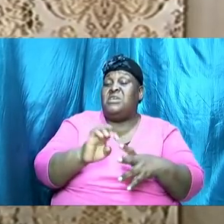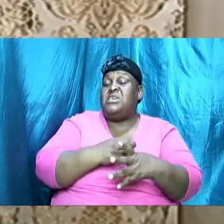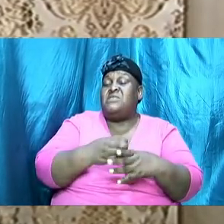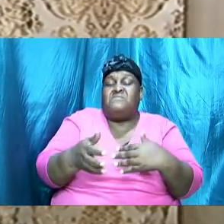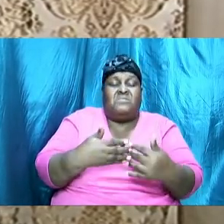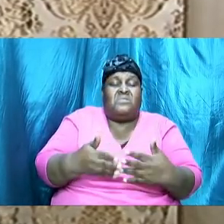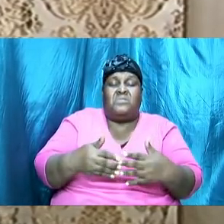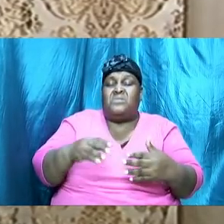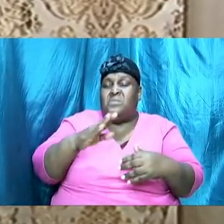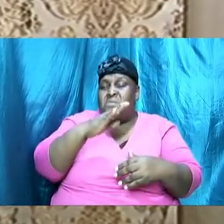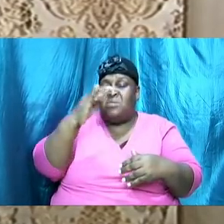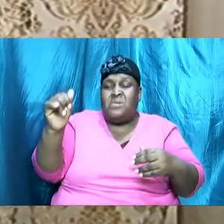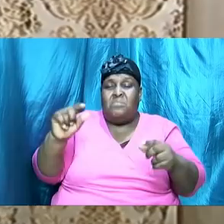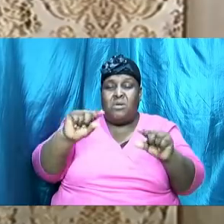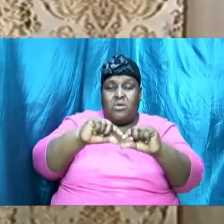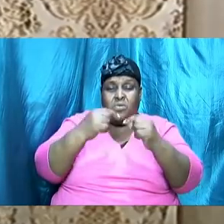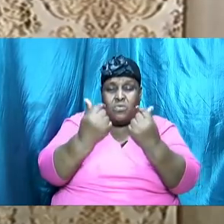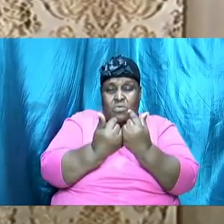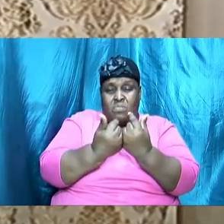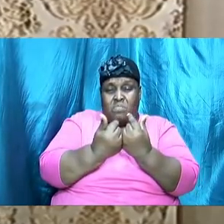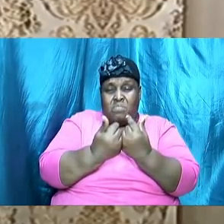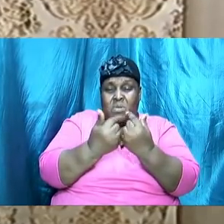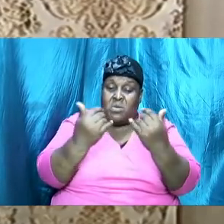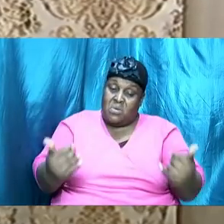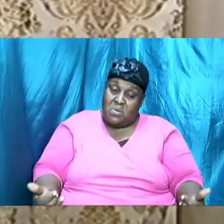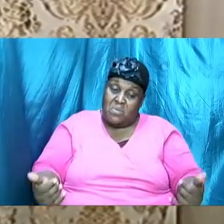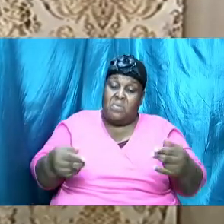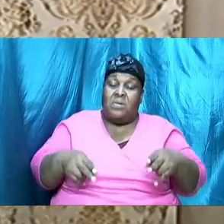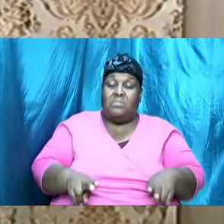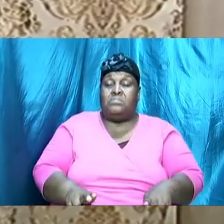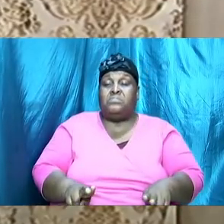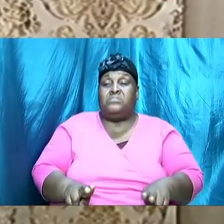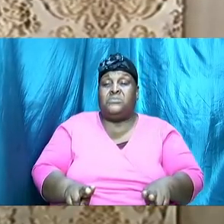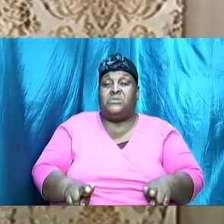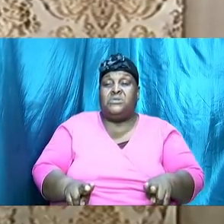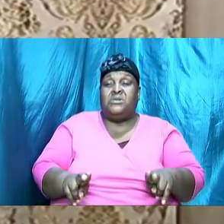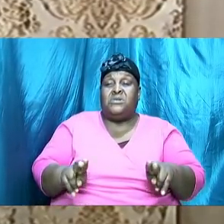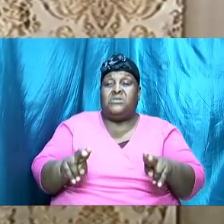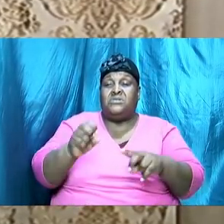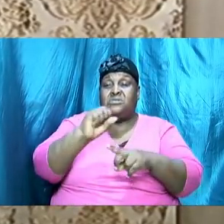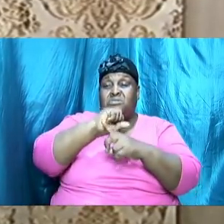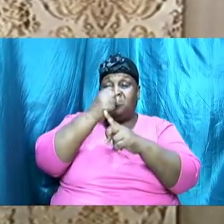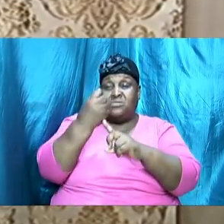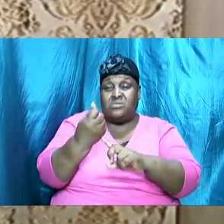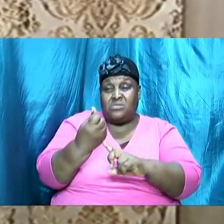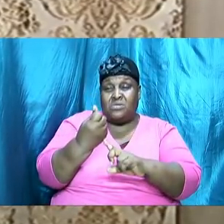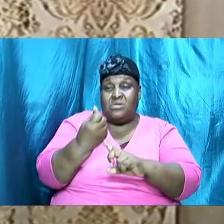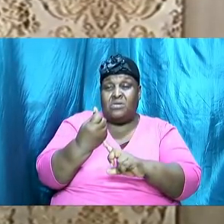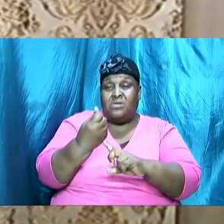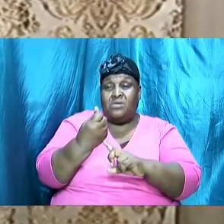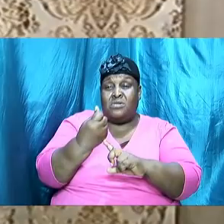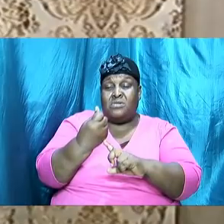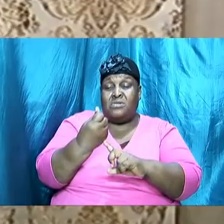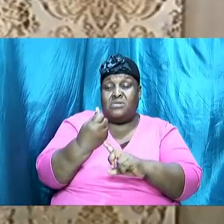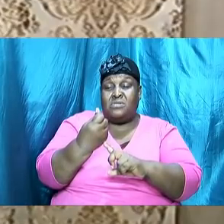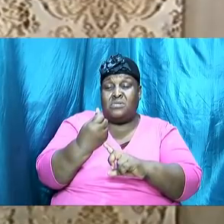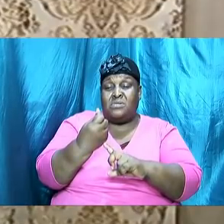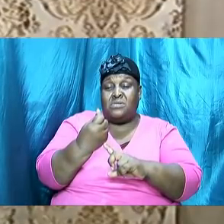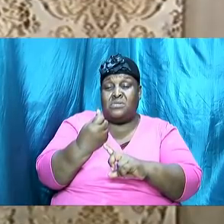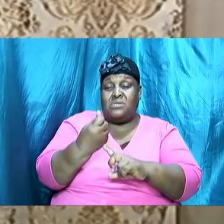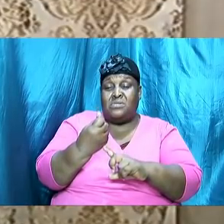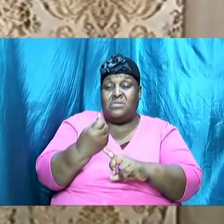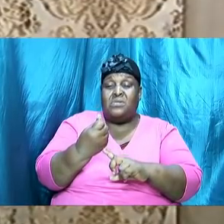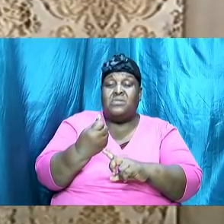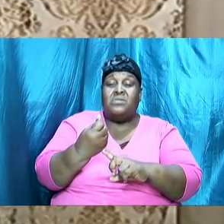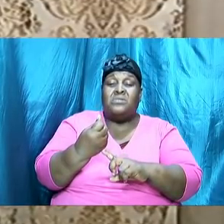there what has now happened is that the situation has reverted to what it